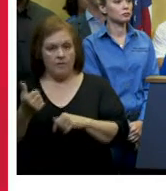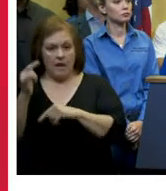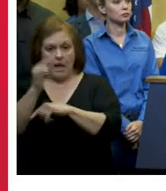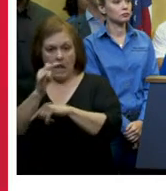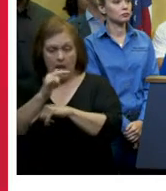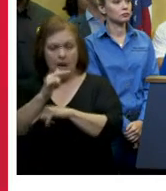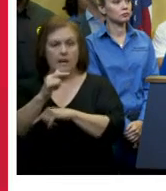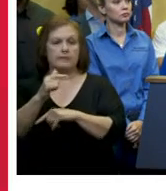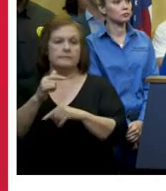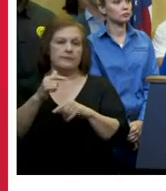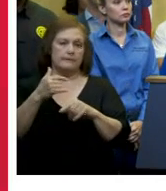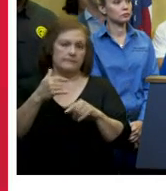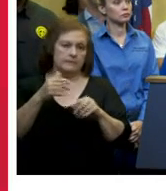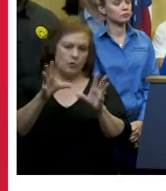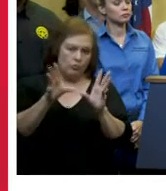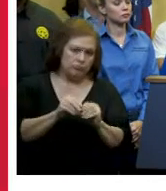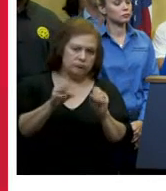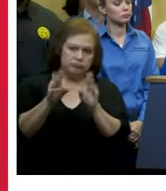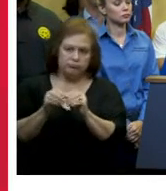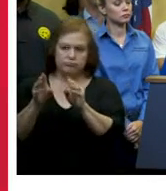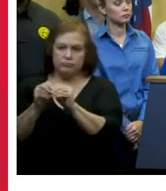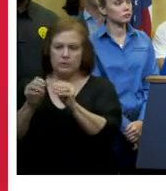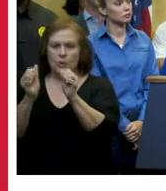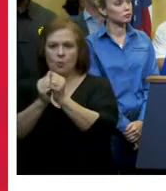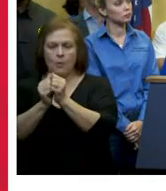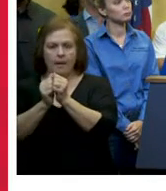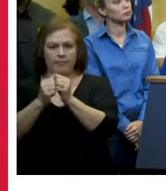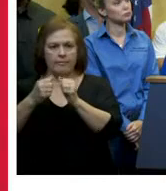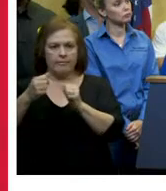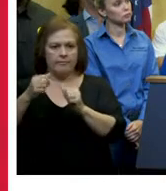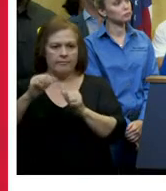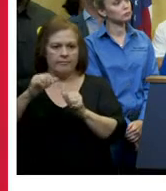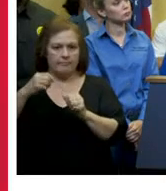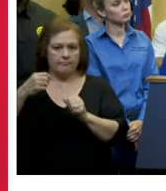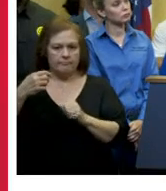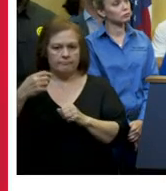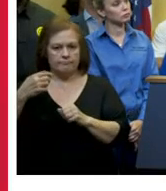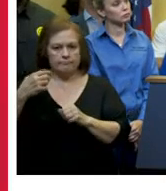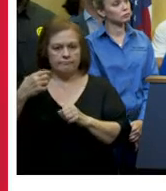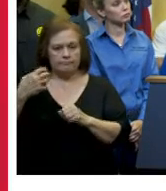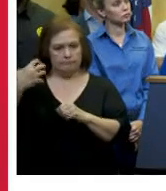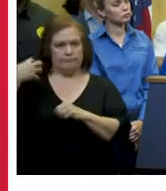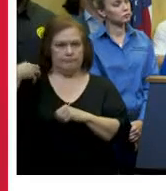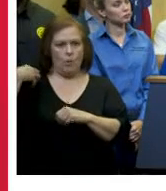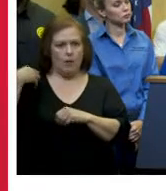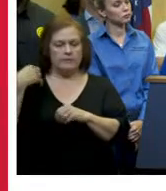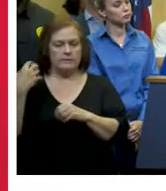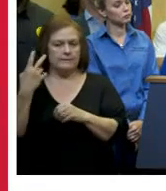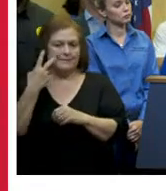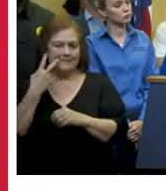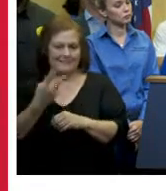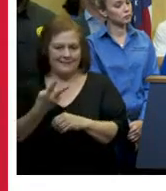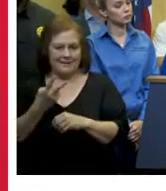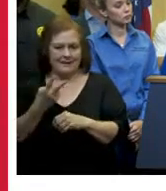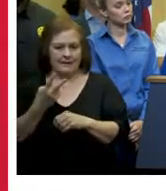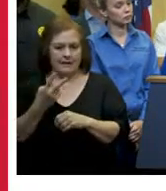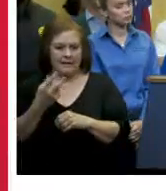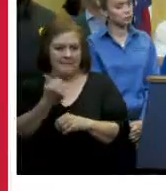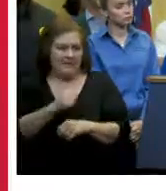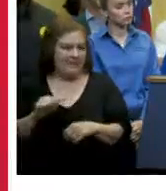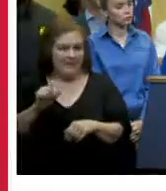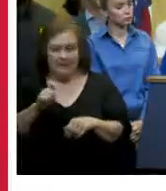conference calls with their corporate offices late morning early afternoon they'll make decisions as to schedule